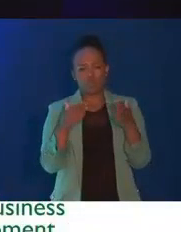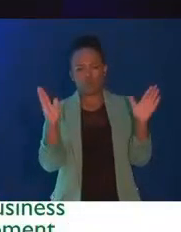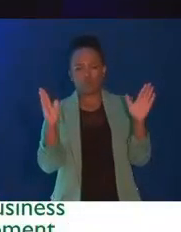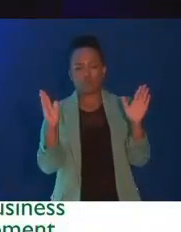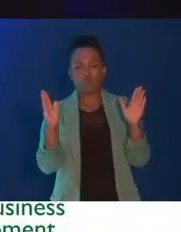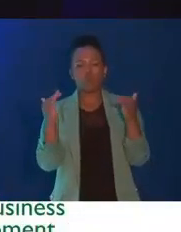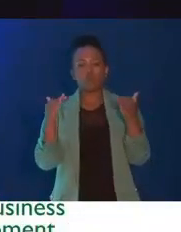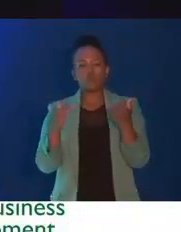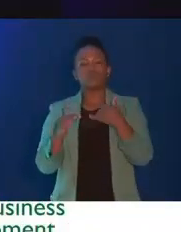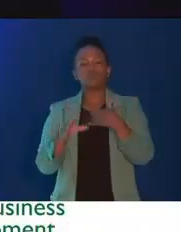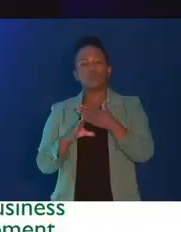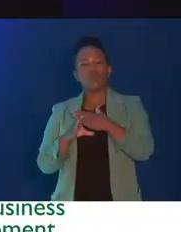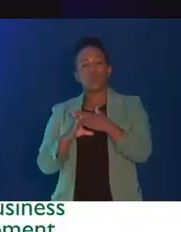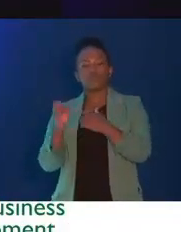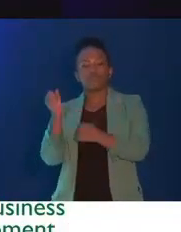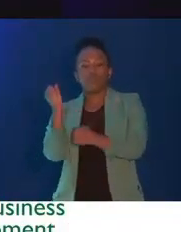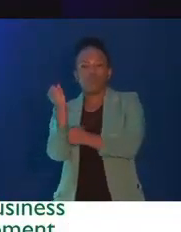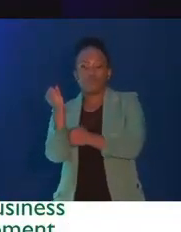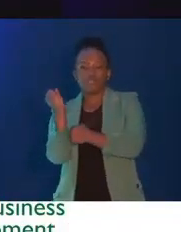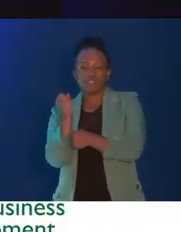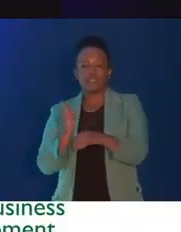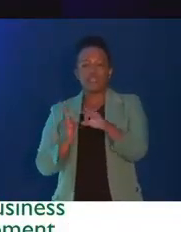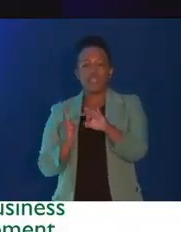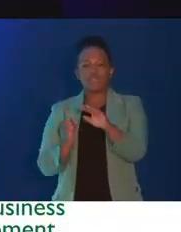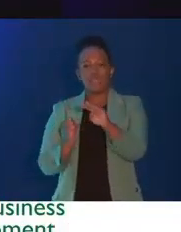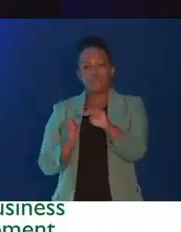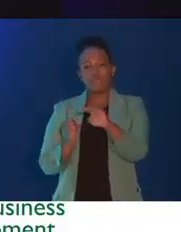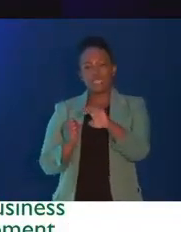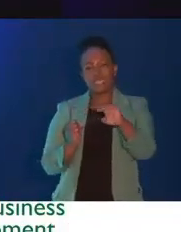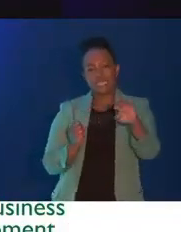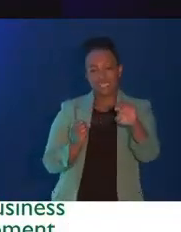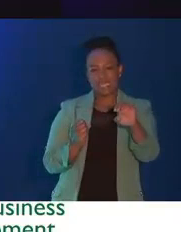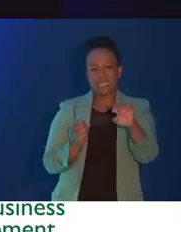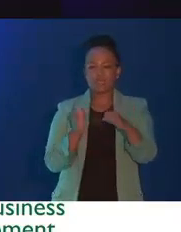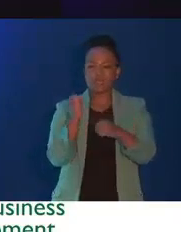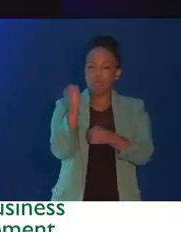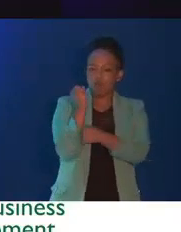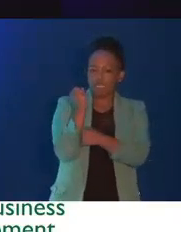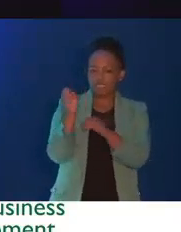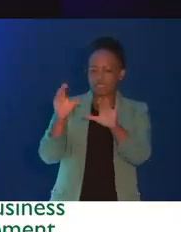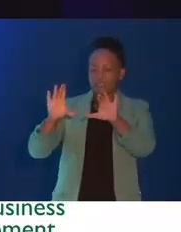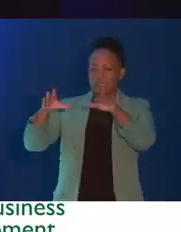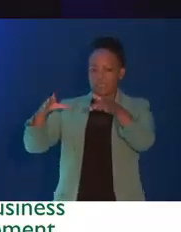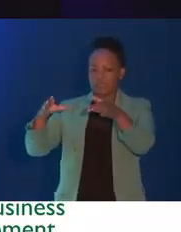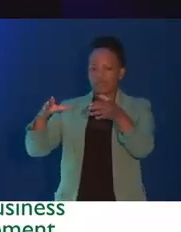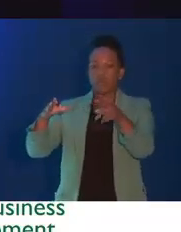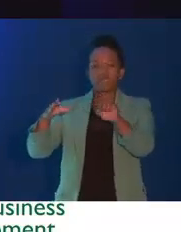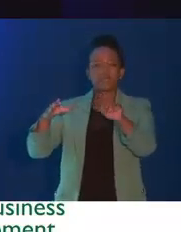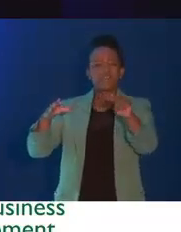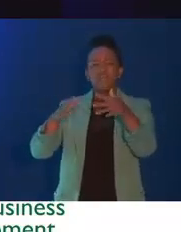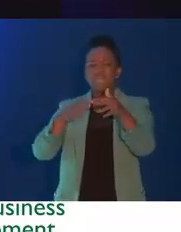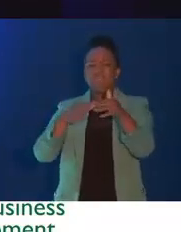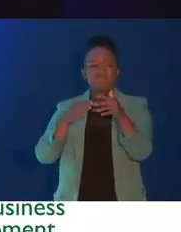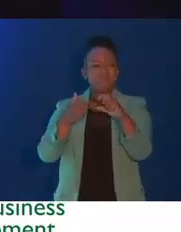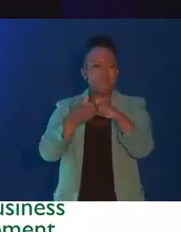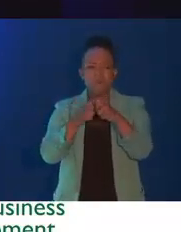of the SMME Ombuds to provide easy alternative dispute resolutions for SMMEs. One